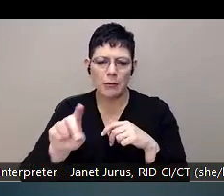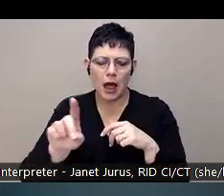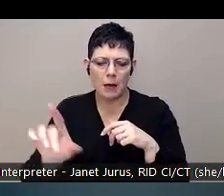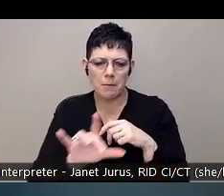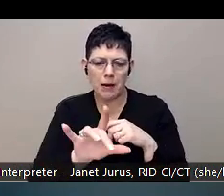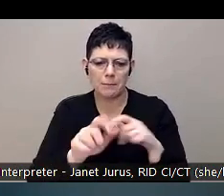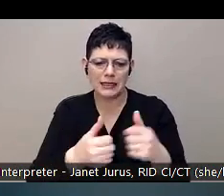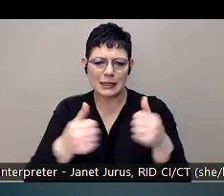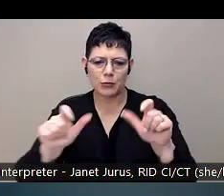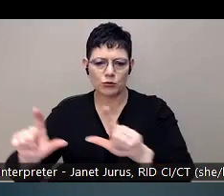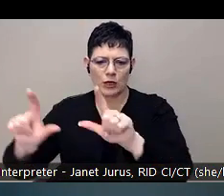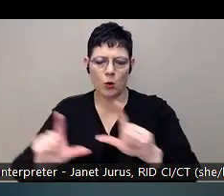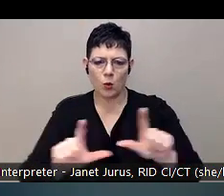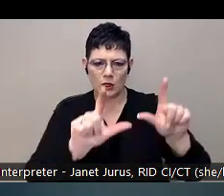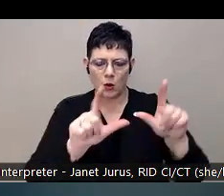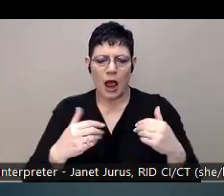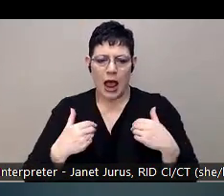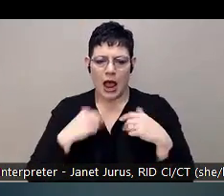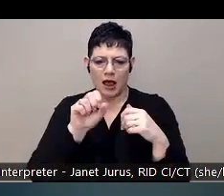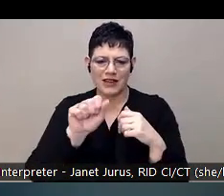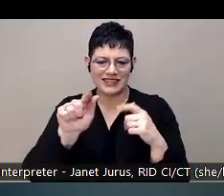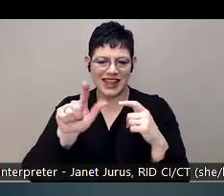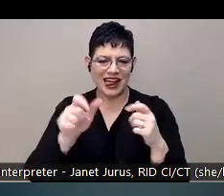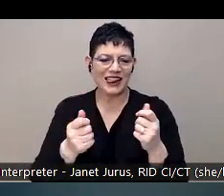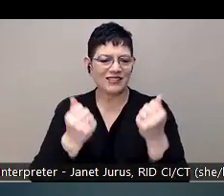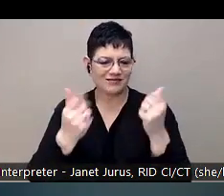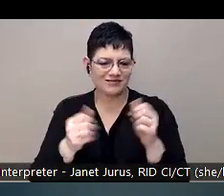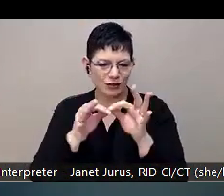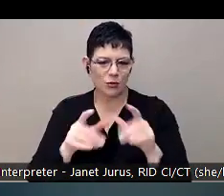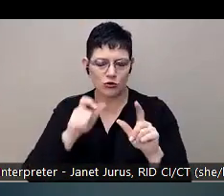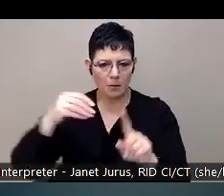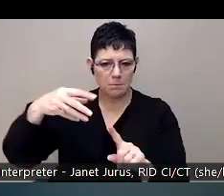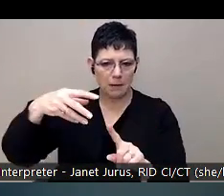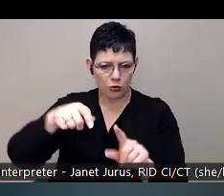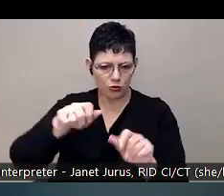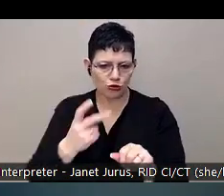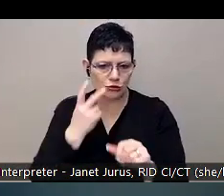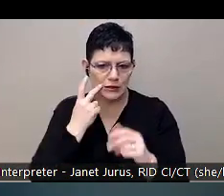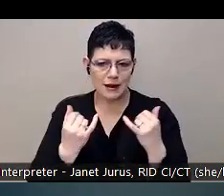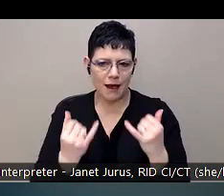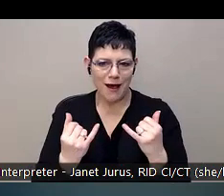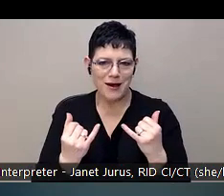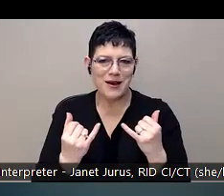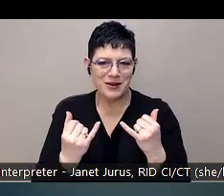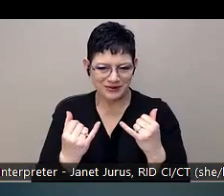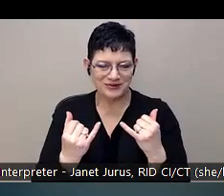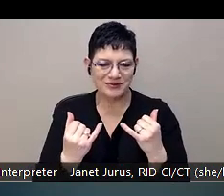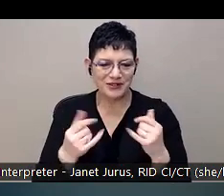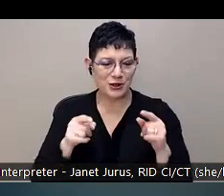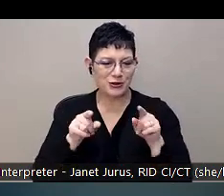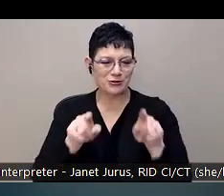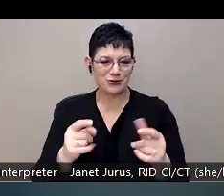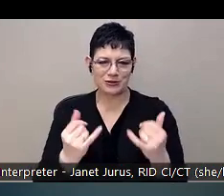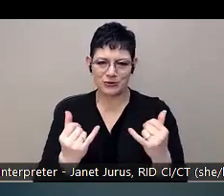separate window. We also have an ASL interpreter who should be spotlit on your screen. During the presentation,